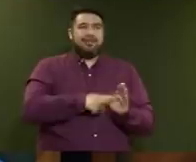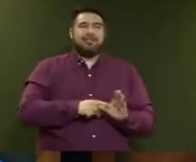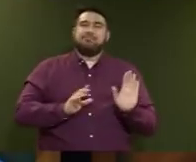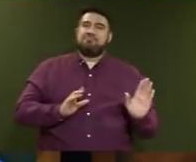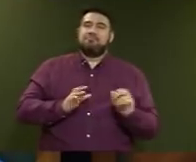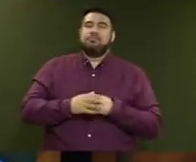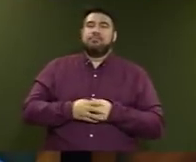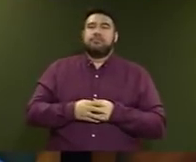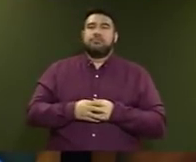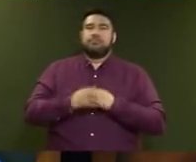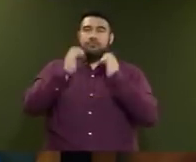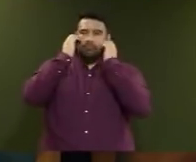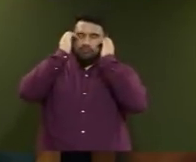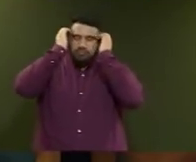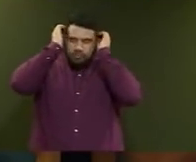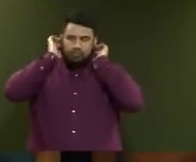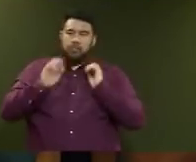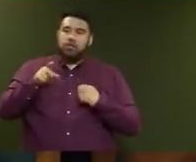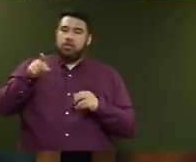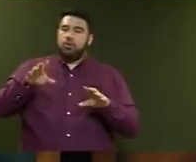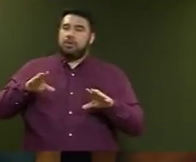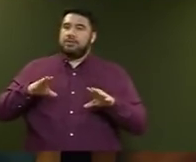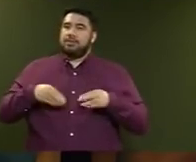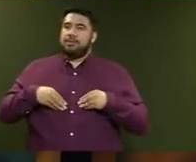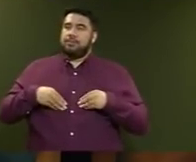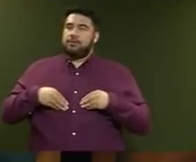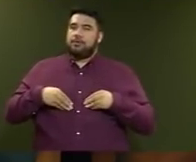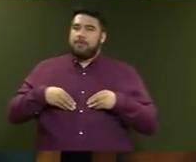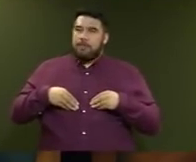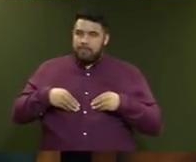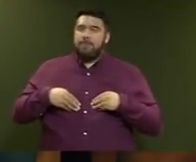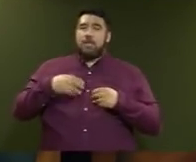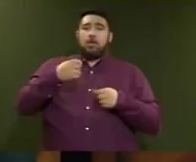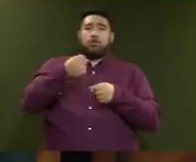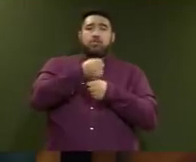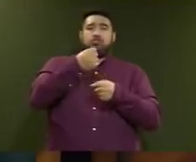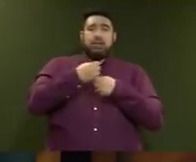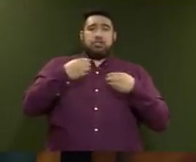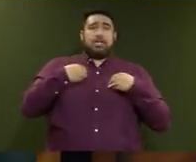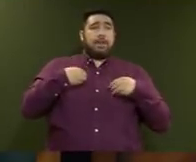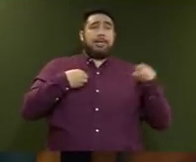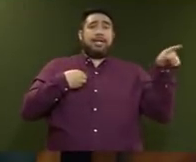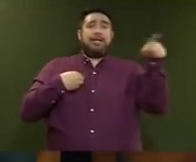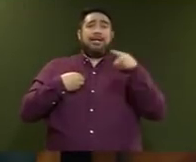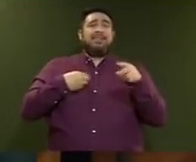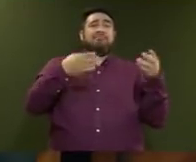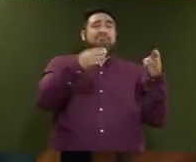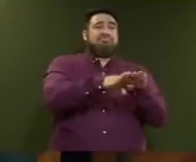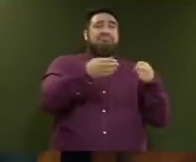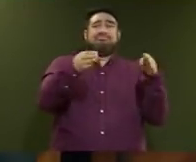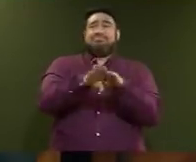Does she accept the collapse of multiple construction companies to be a reality for those businesses,